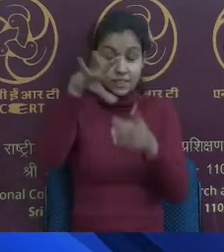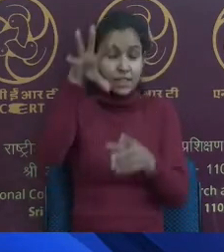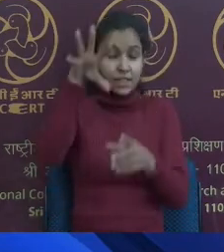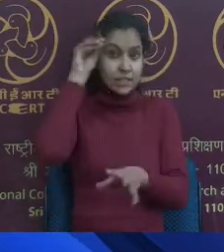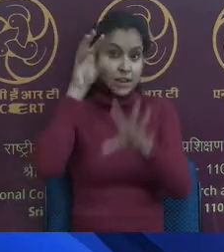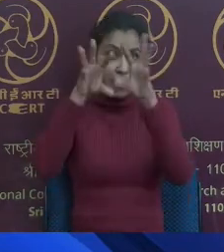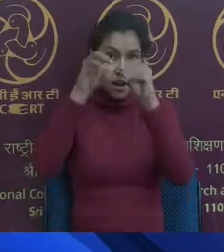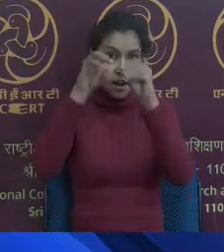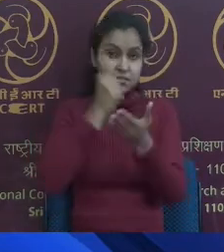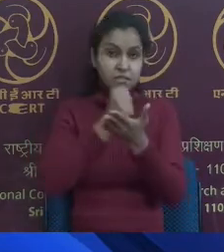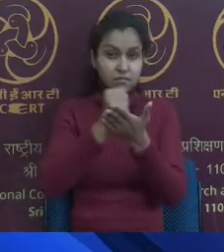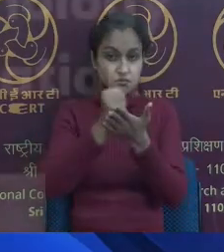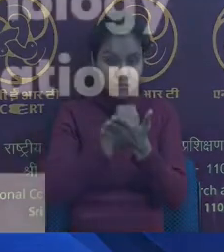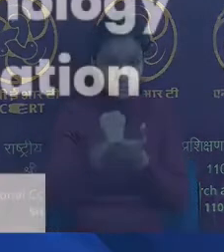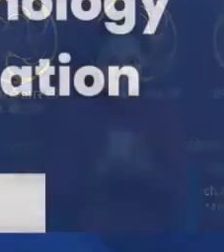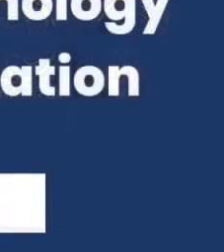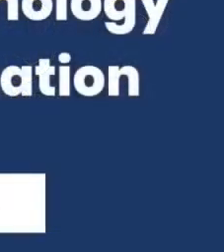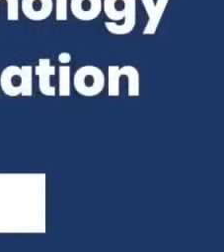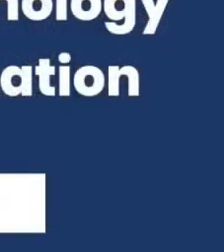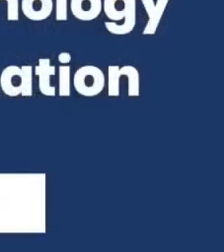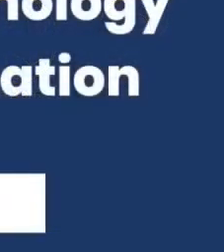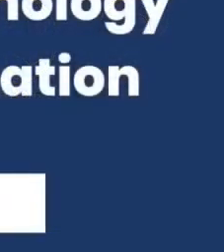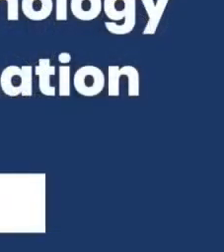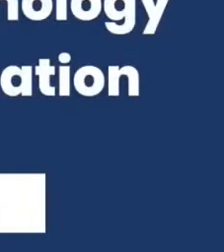Over to you Arun for the presentation.